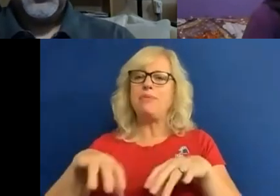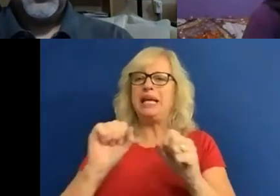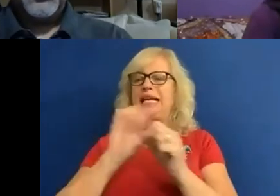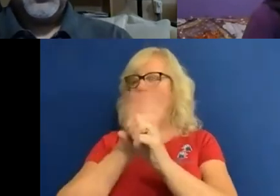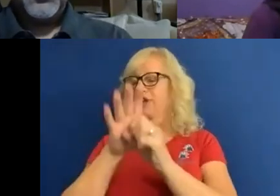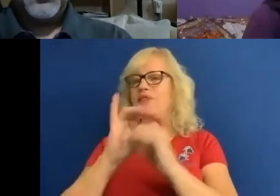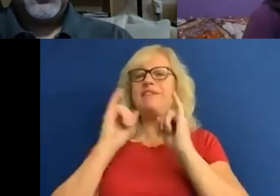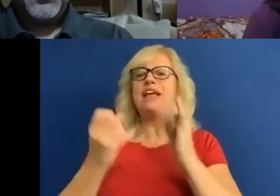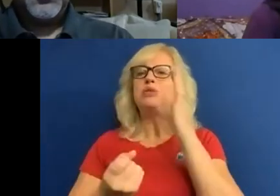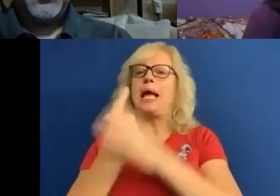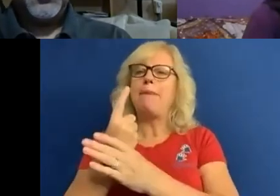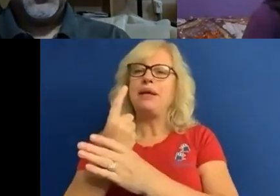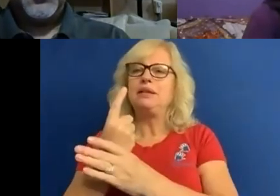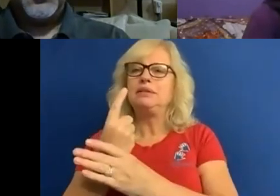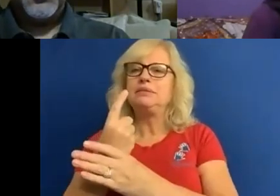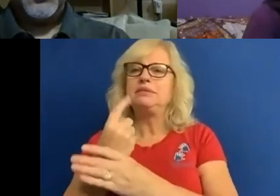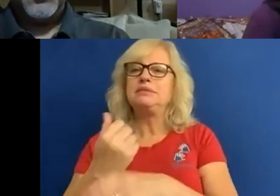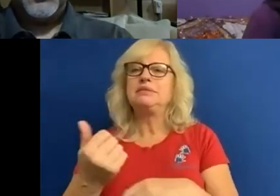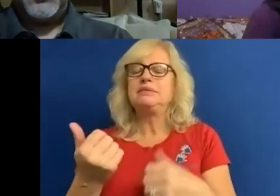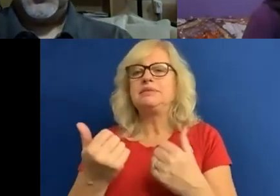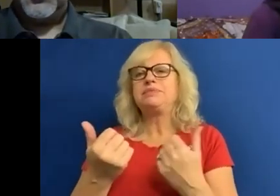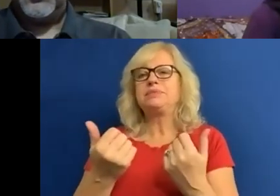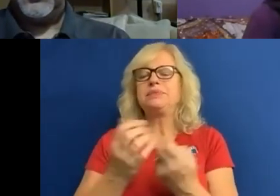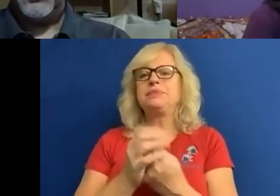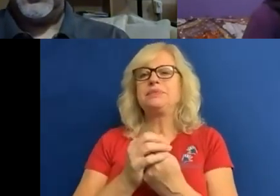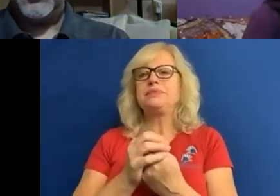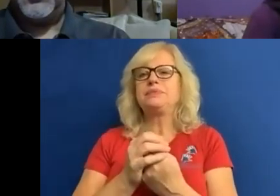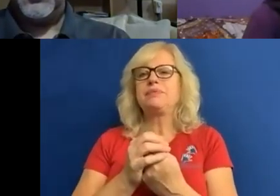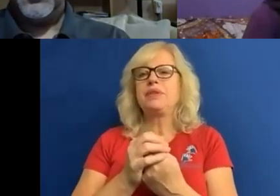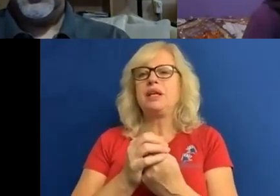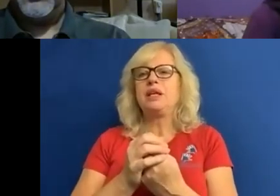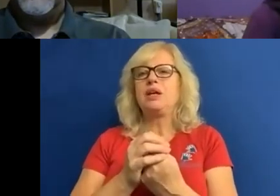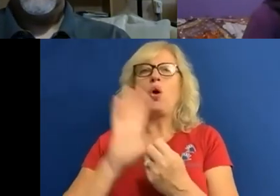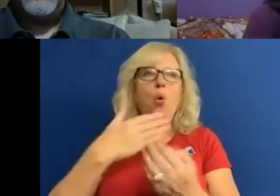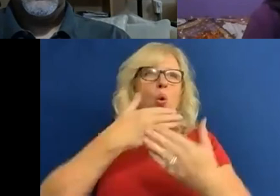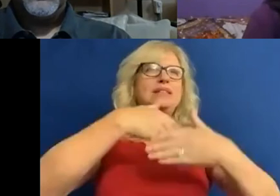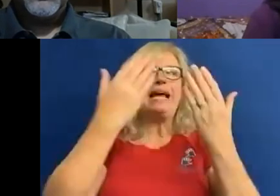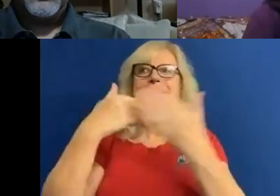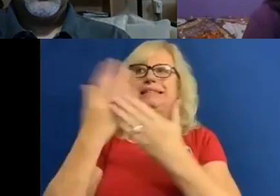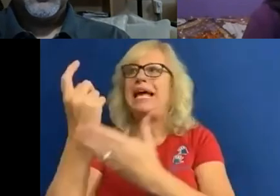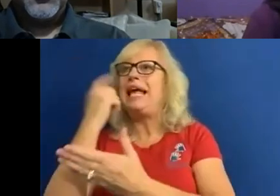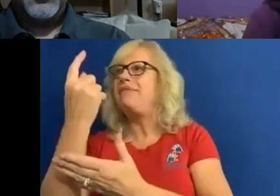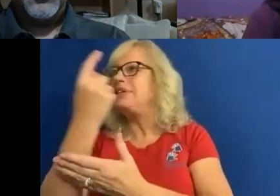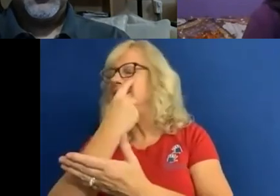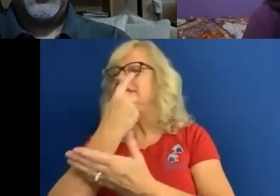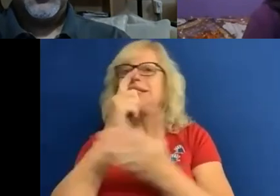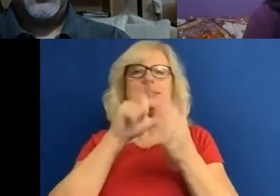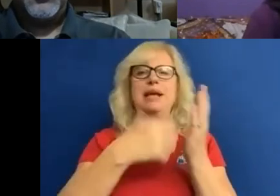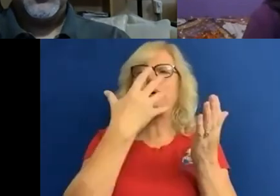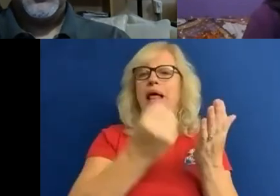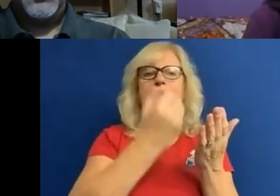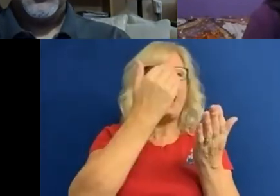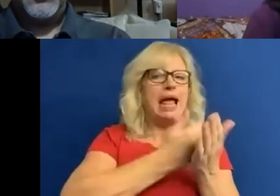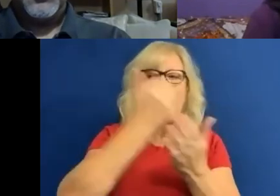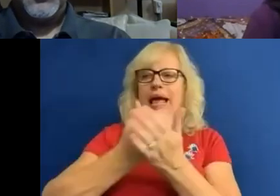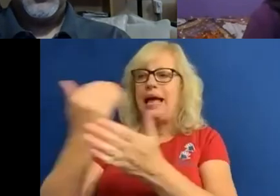was of it's an emergency must get on with doing something and all the day to day evidence and experience that disabled people had from experience in the